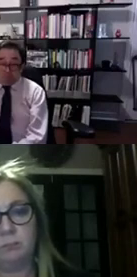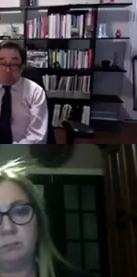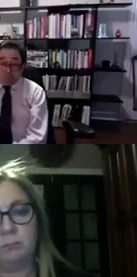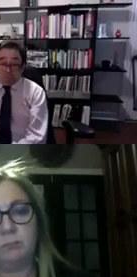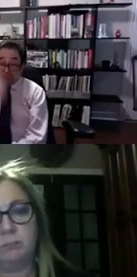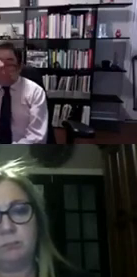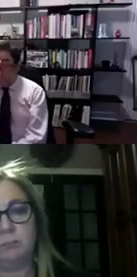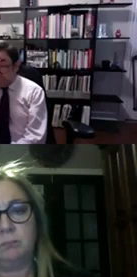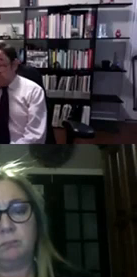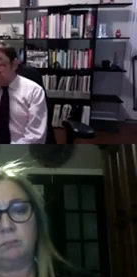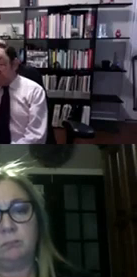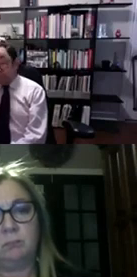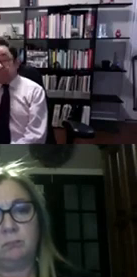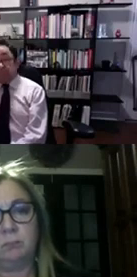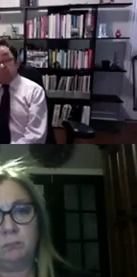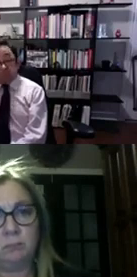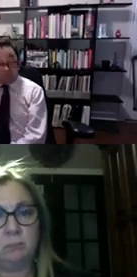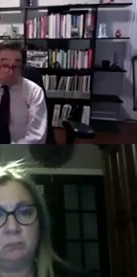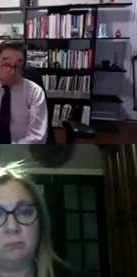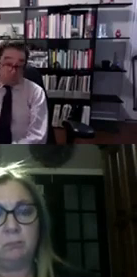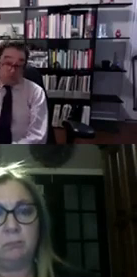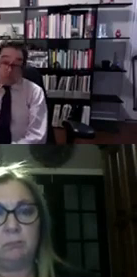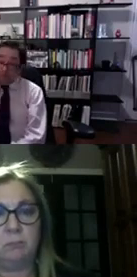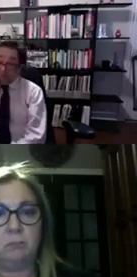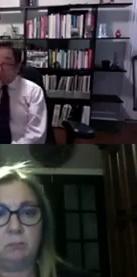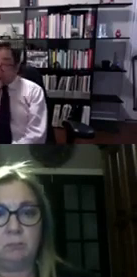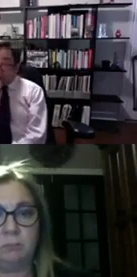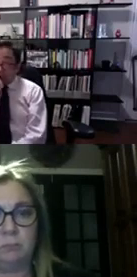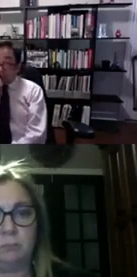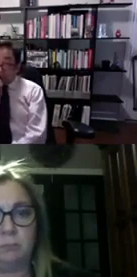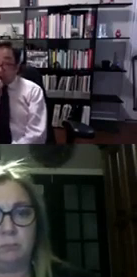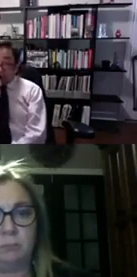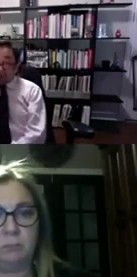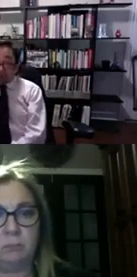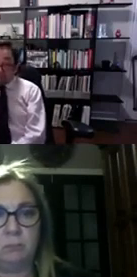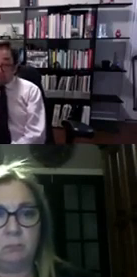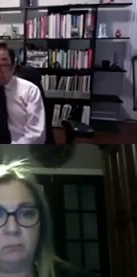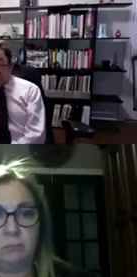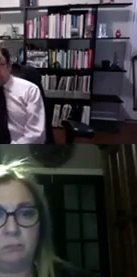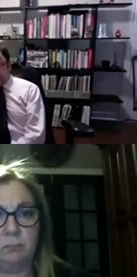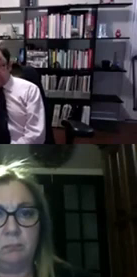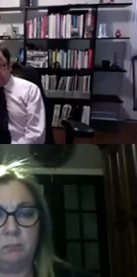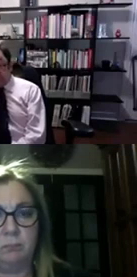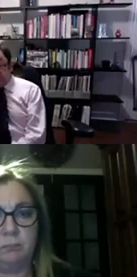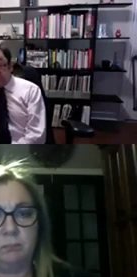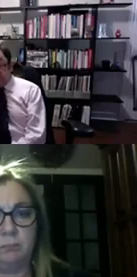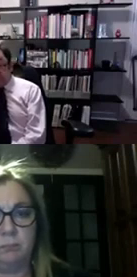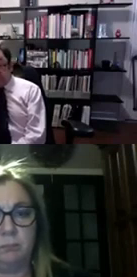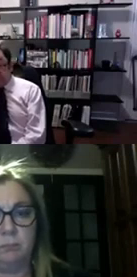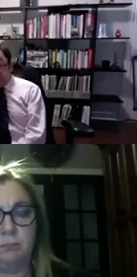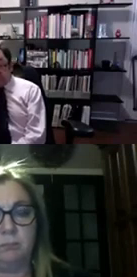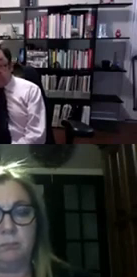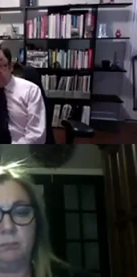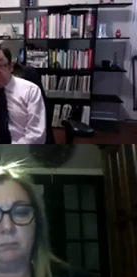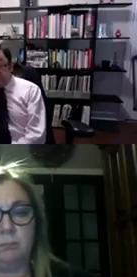has happened in the autism sector uh has been this massive organization since 2007 in canada at least and that has allowed for the the